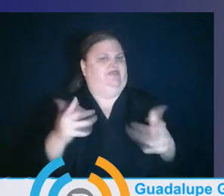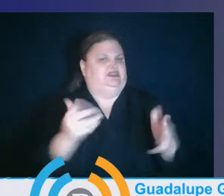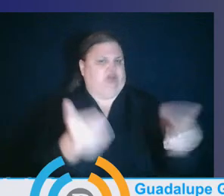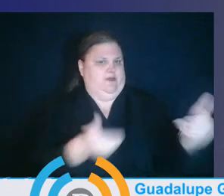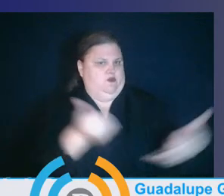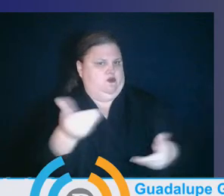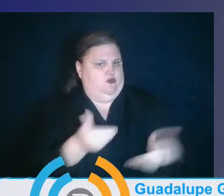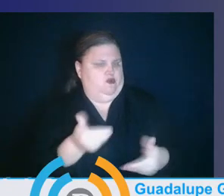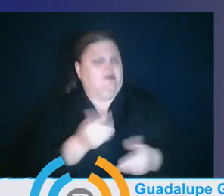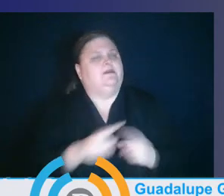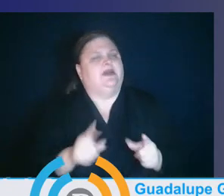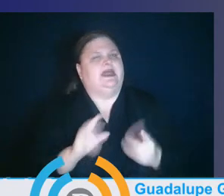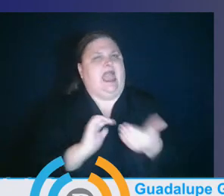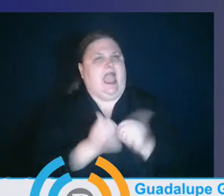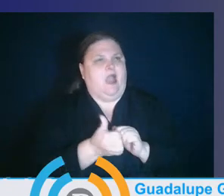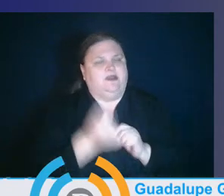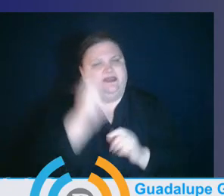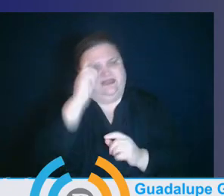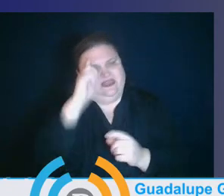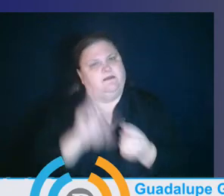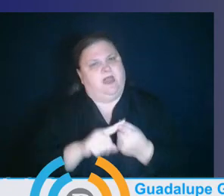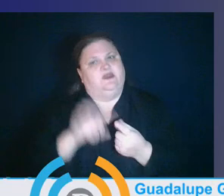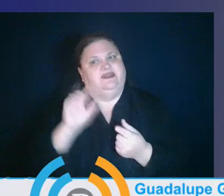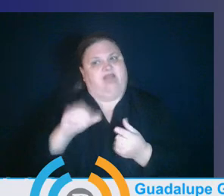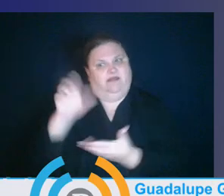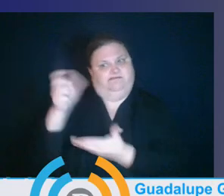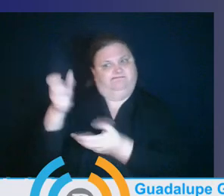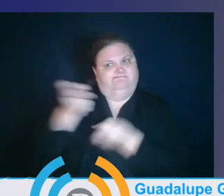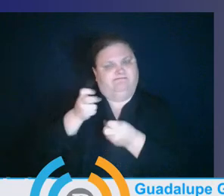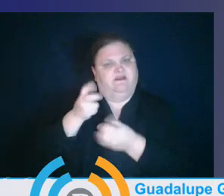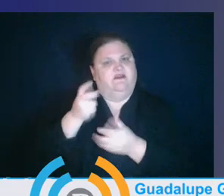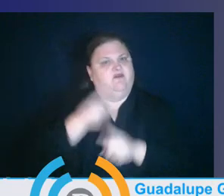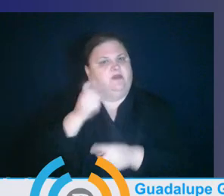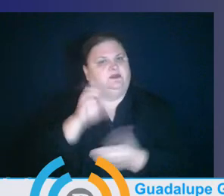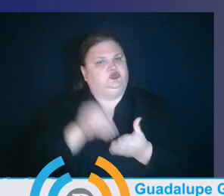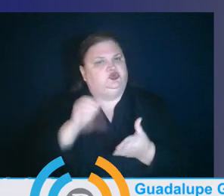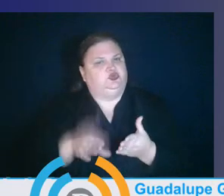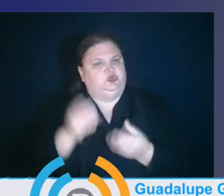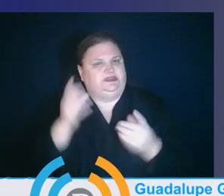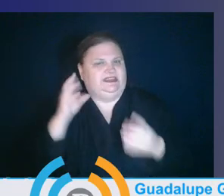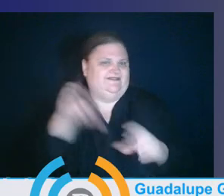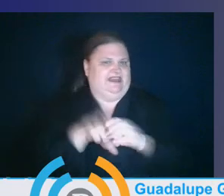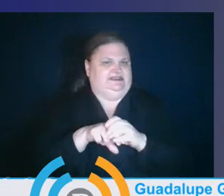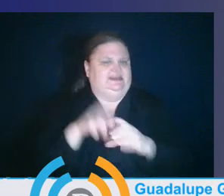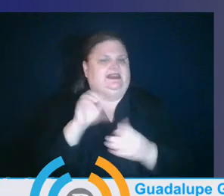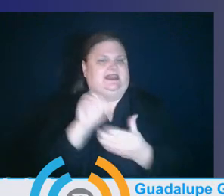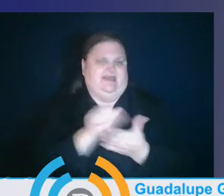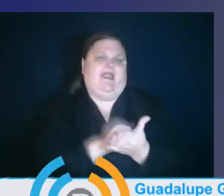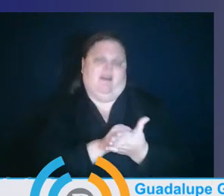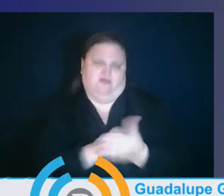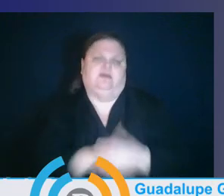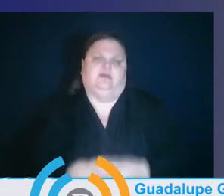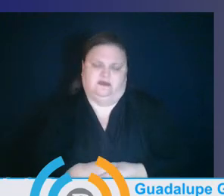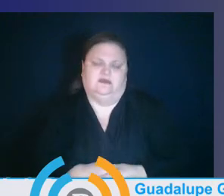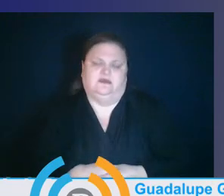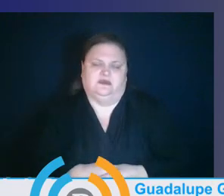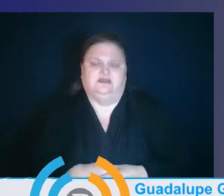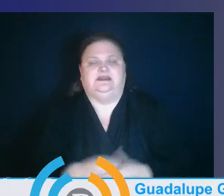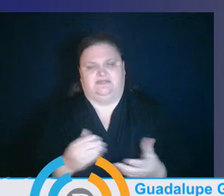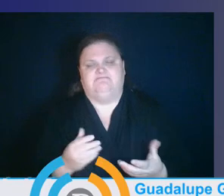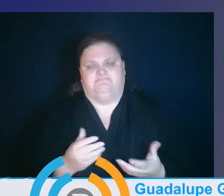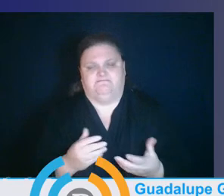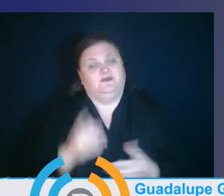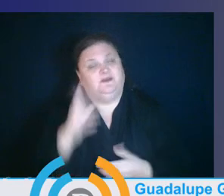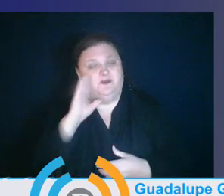but leveraging the student investment account has afforded us that level of capacity. Now we know government has also made